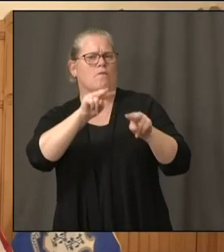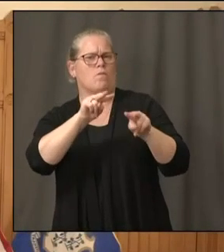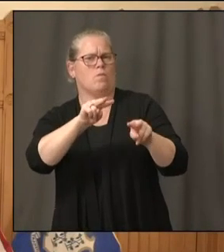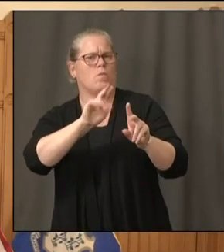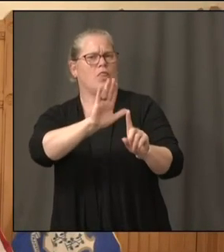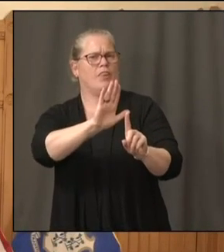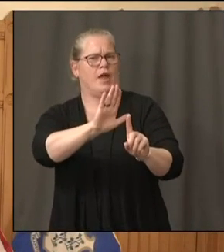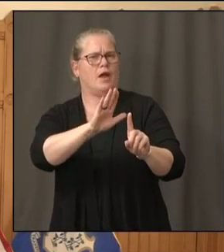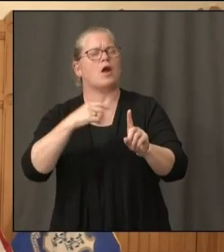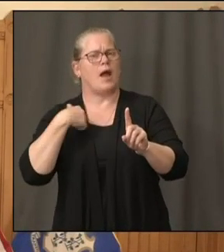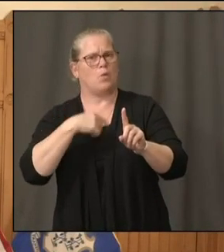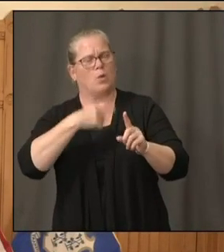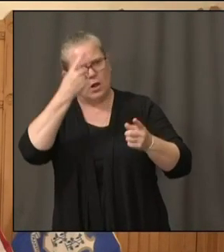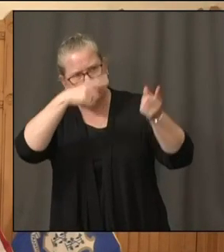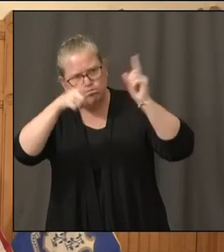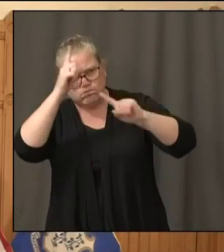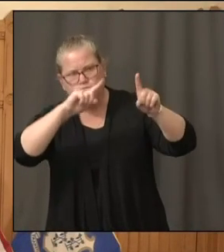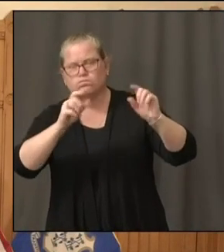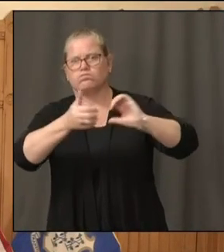News 8.